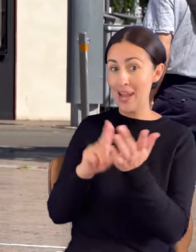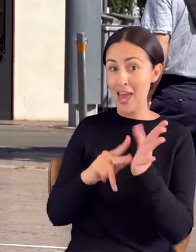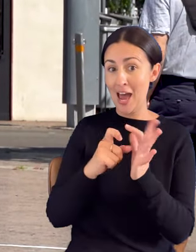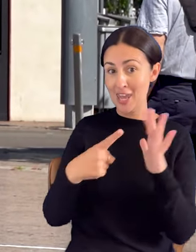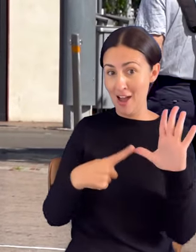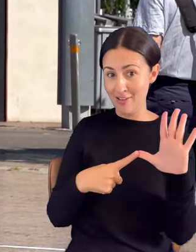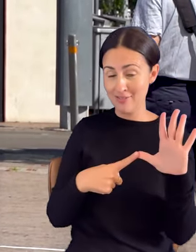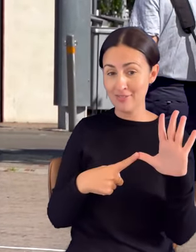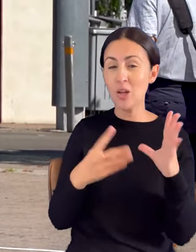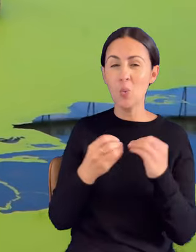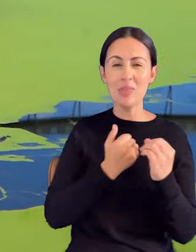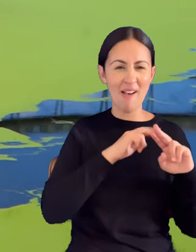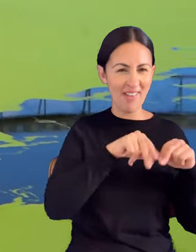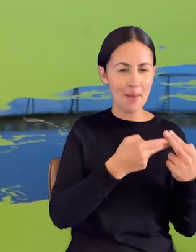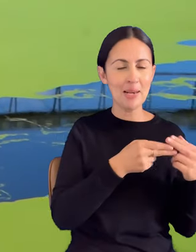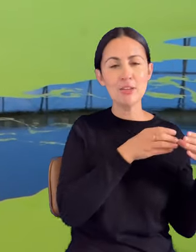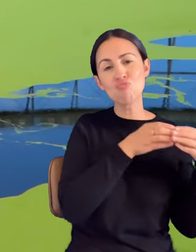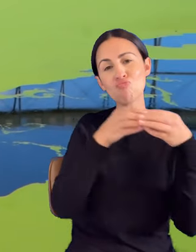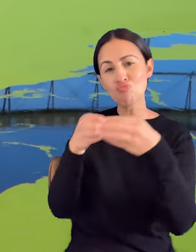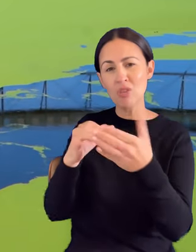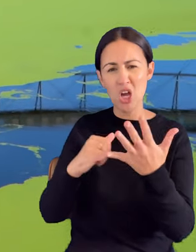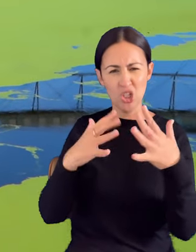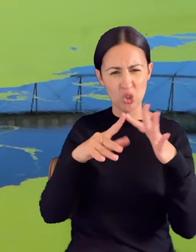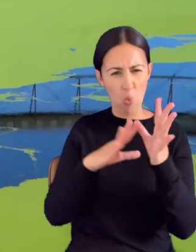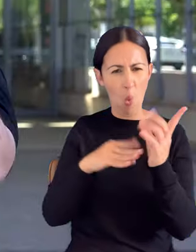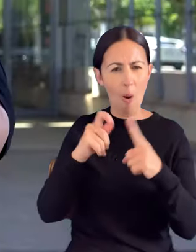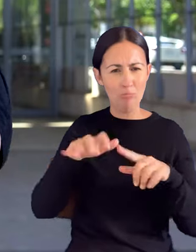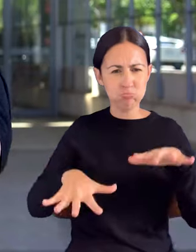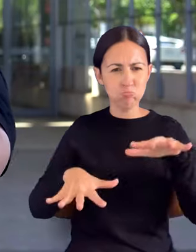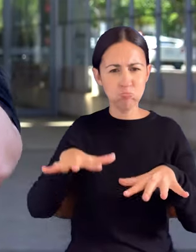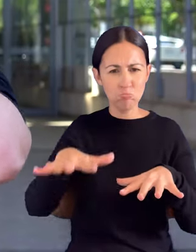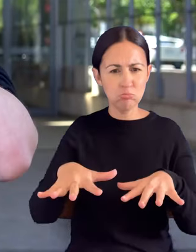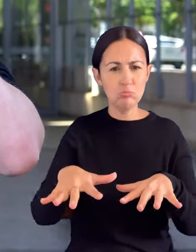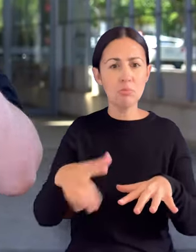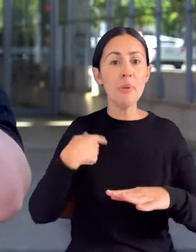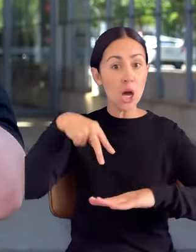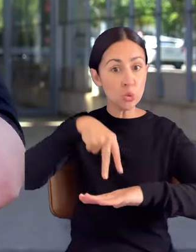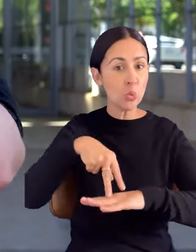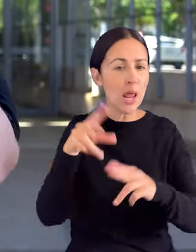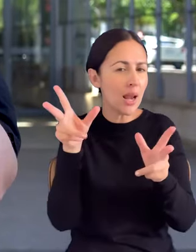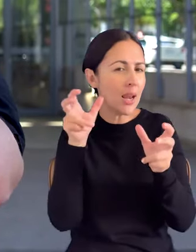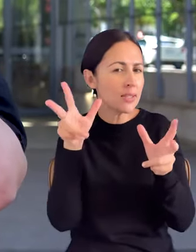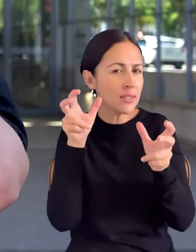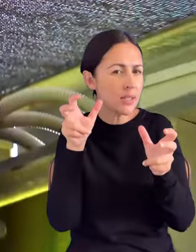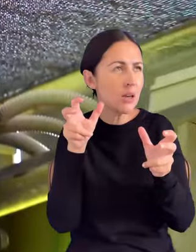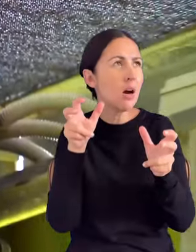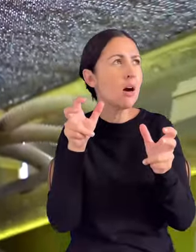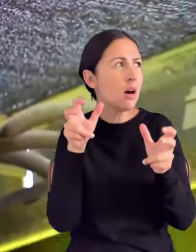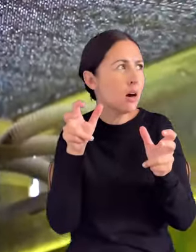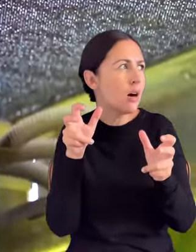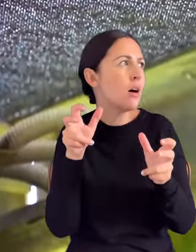out to this swamp right here. And I got found, I was listening to the sound of the wildlife